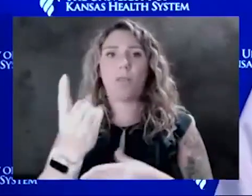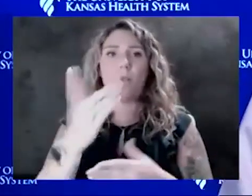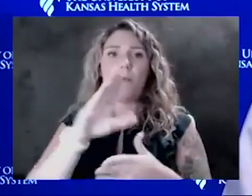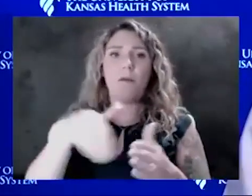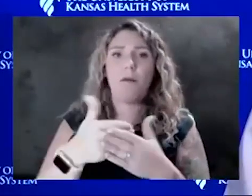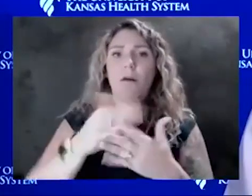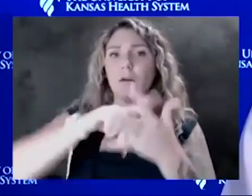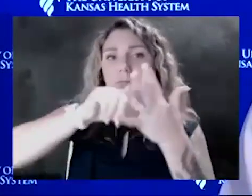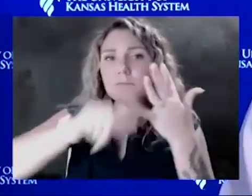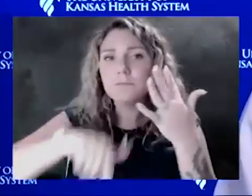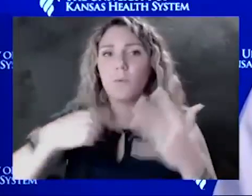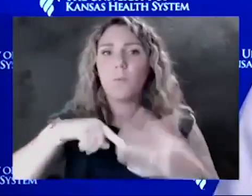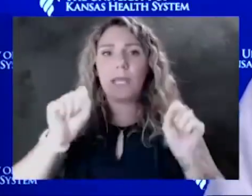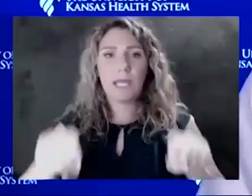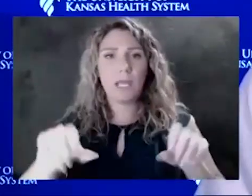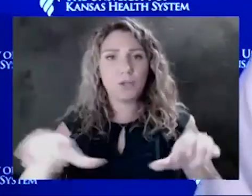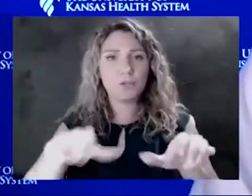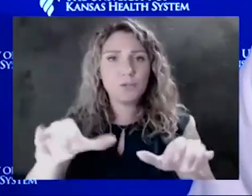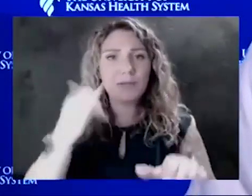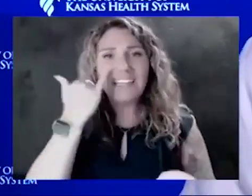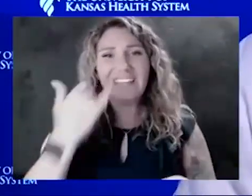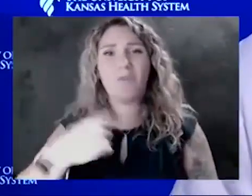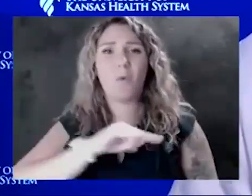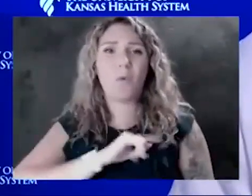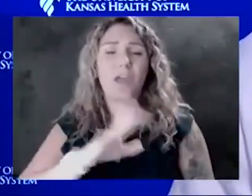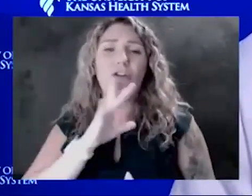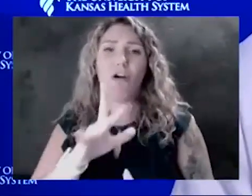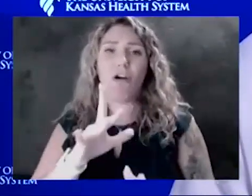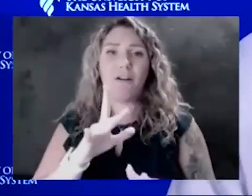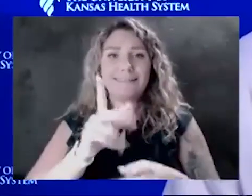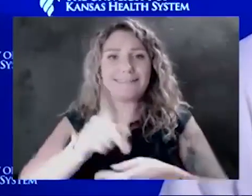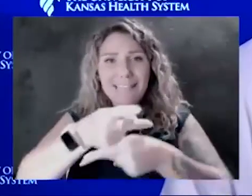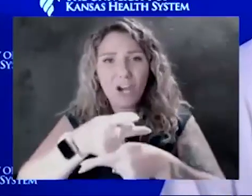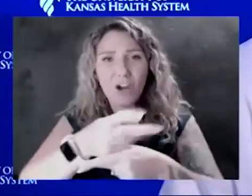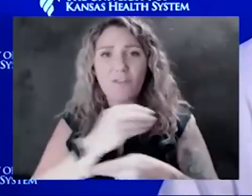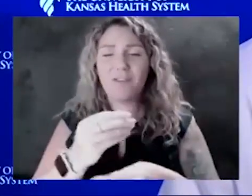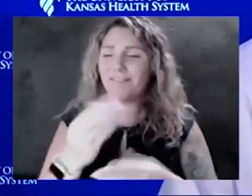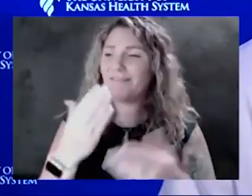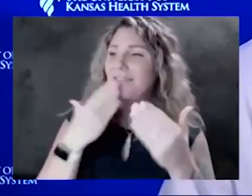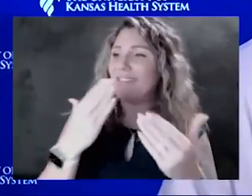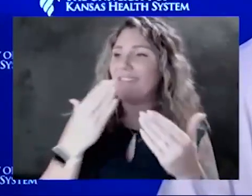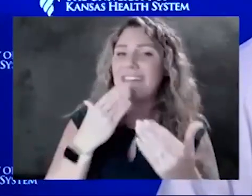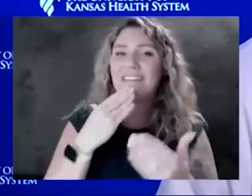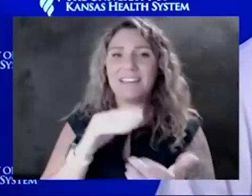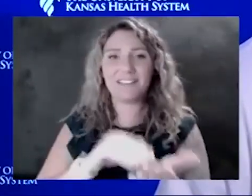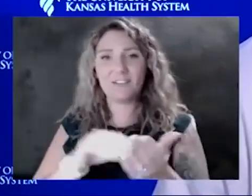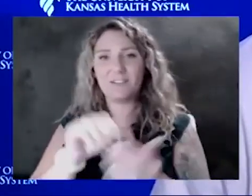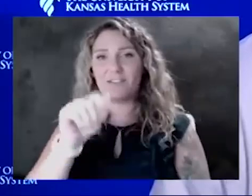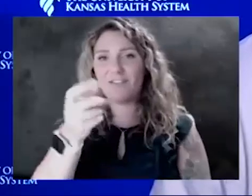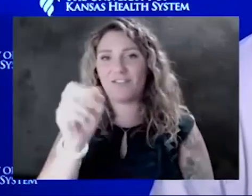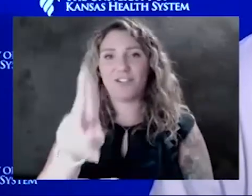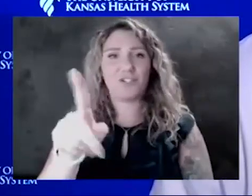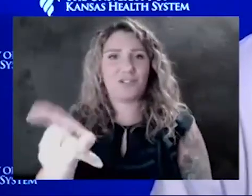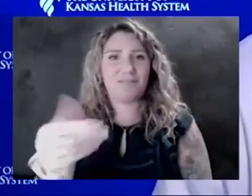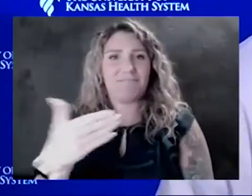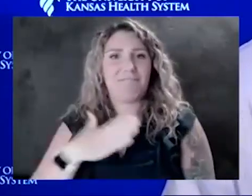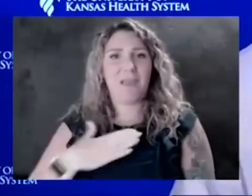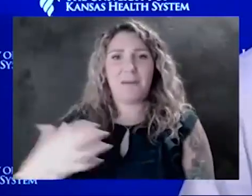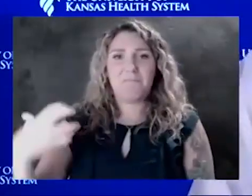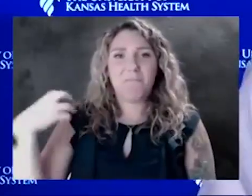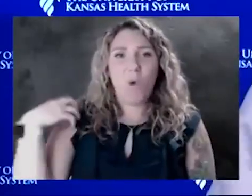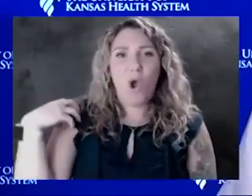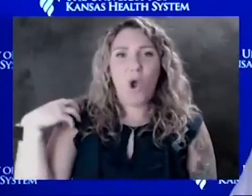if we do them in a thoughtful manner and do that. So I'd also like to thank Dr. Archer. know, he was my boss probably, let's see,